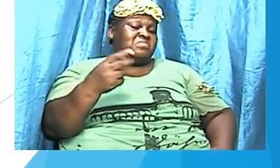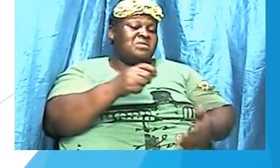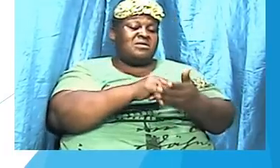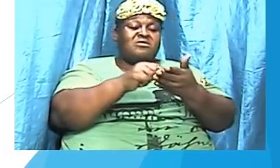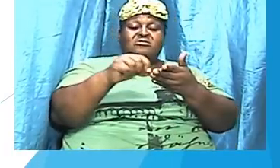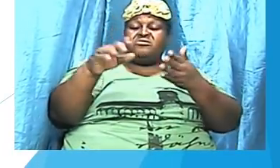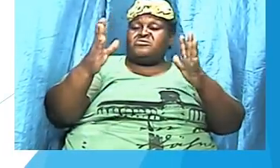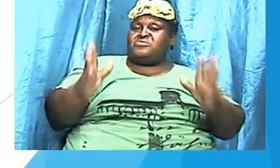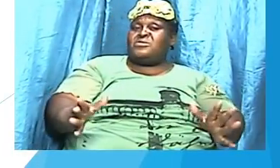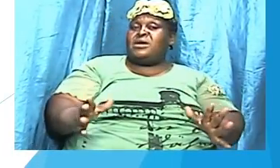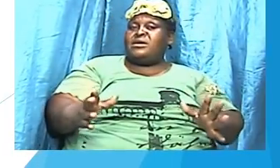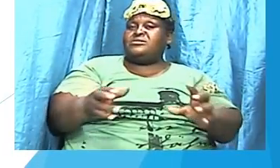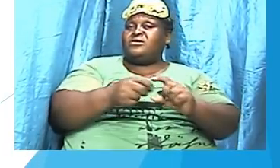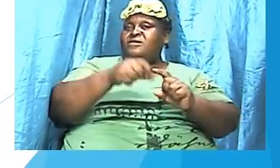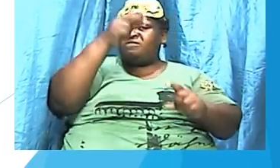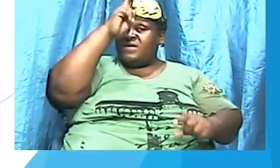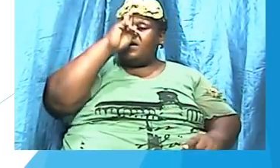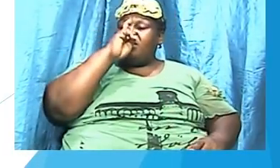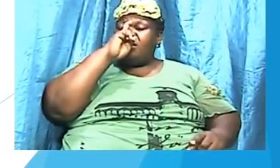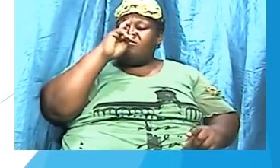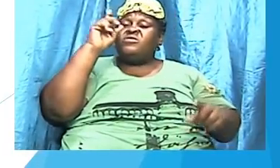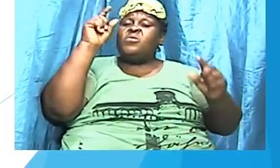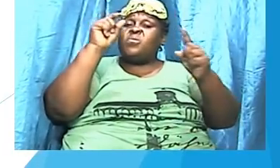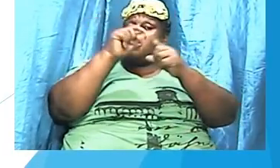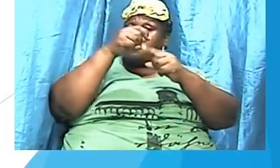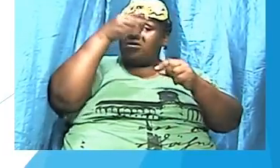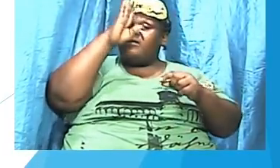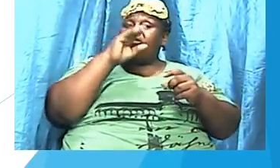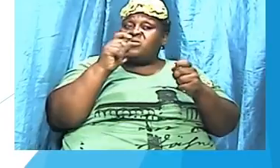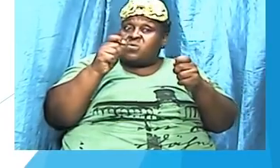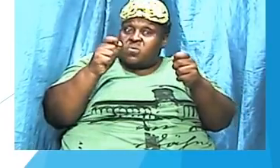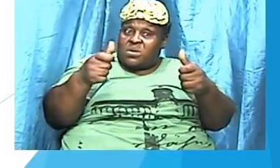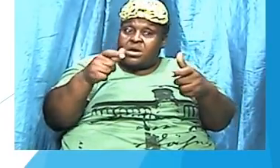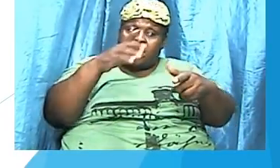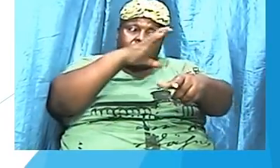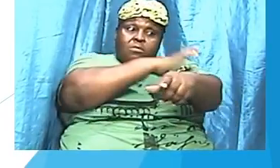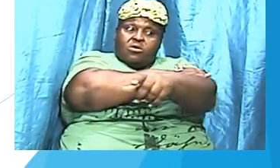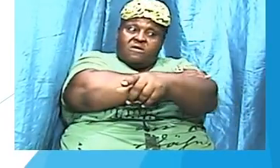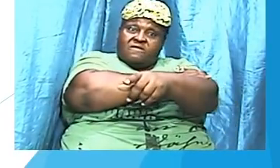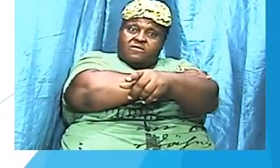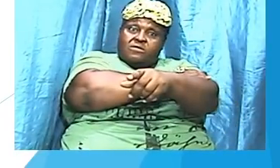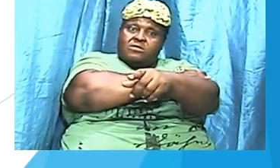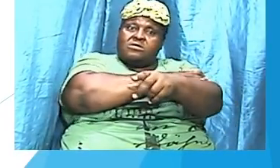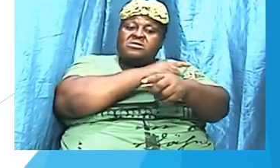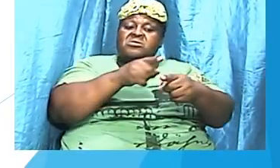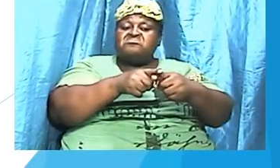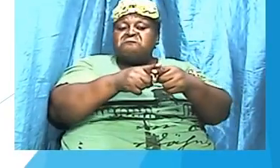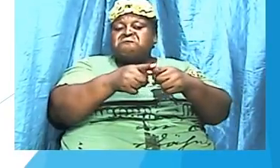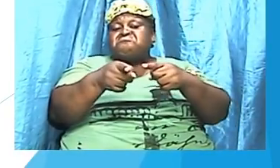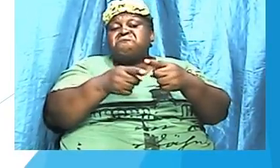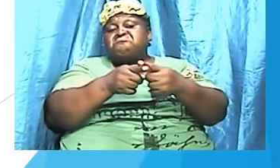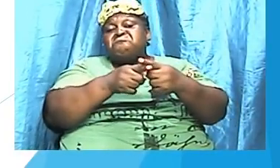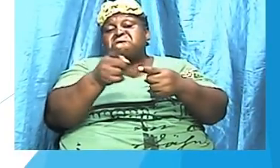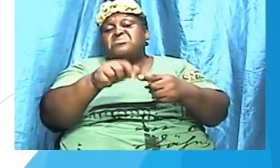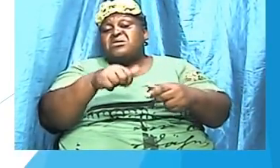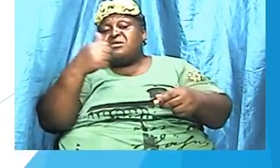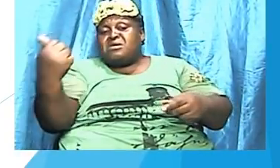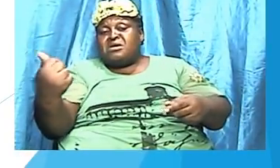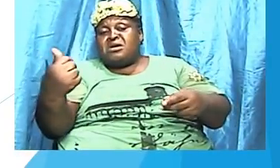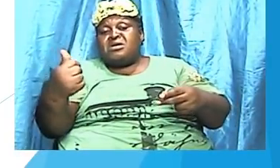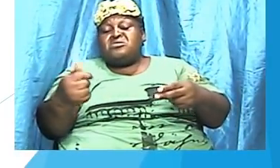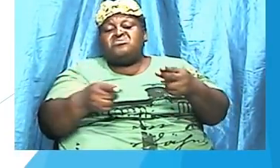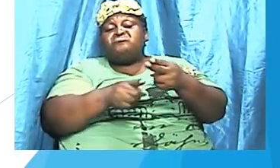of Hebrews said for the word of God is quick and powerful and sharper than any two